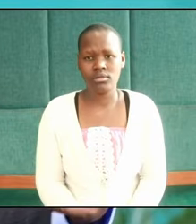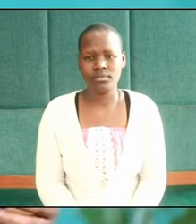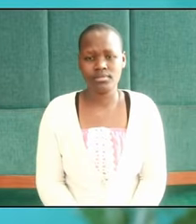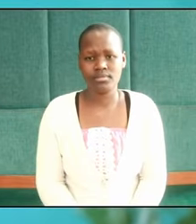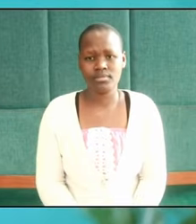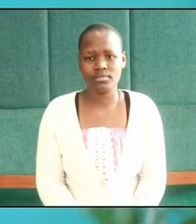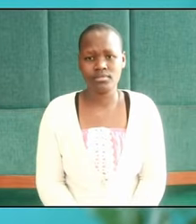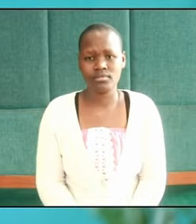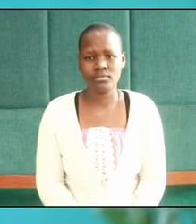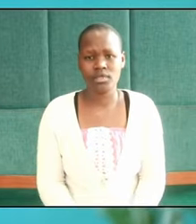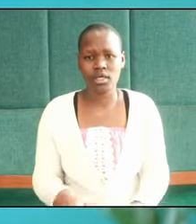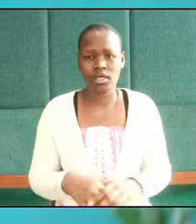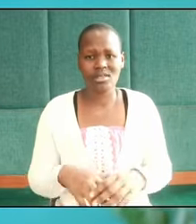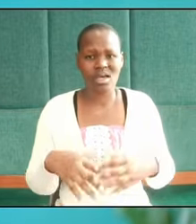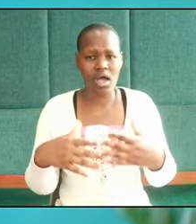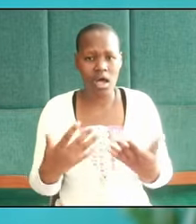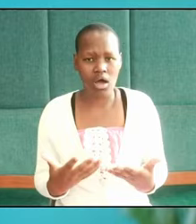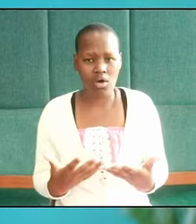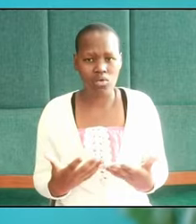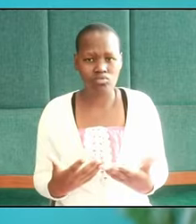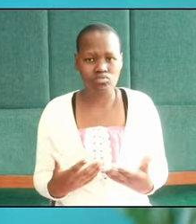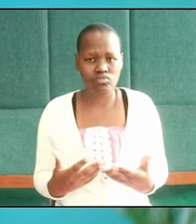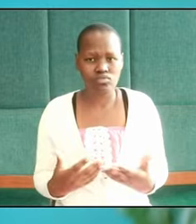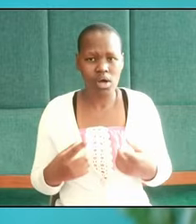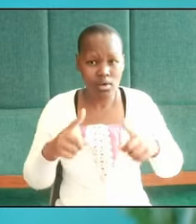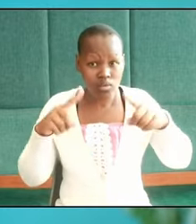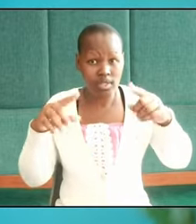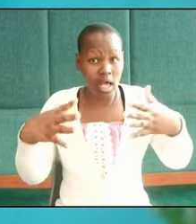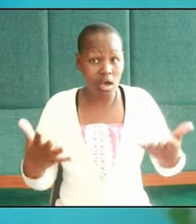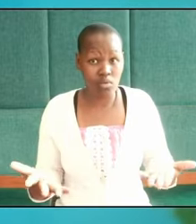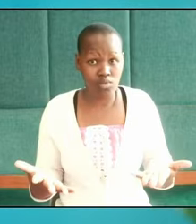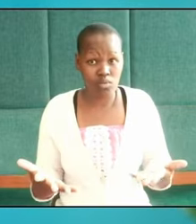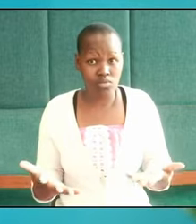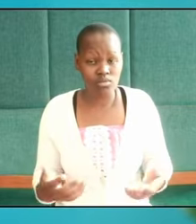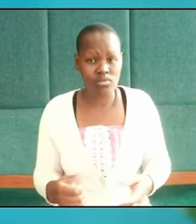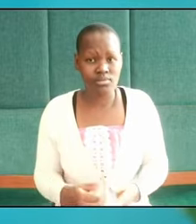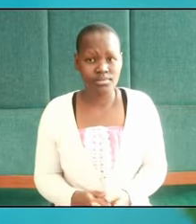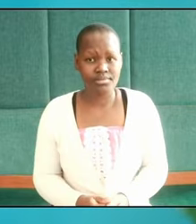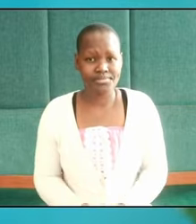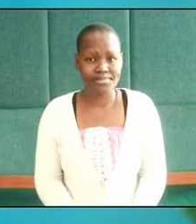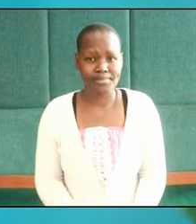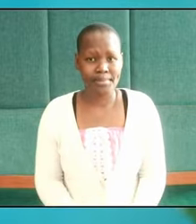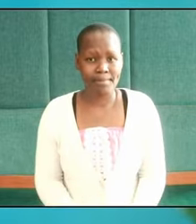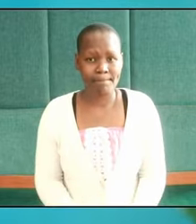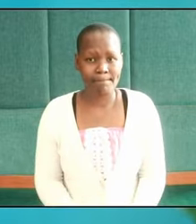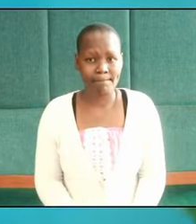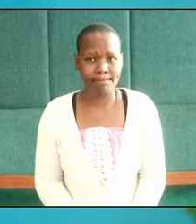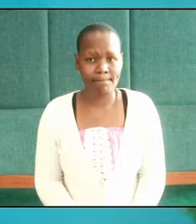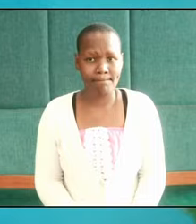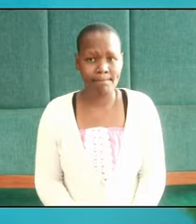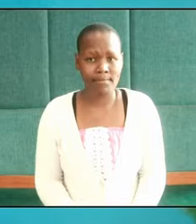And how can we thrive? How can we be